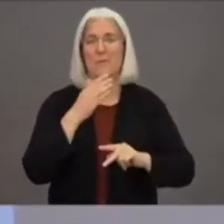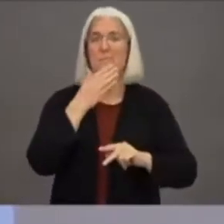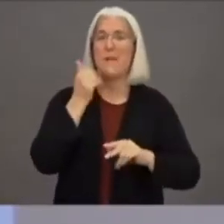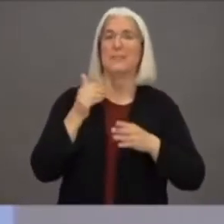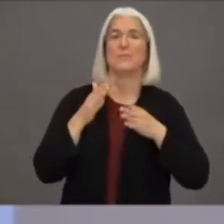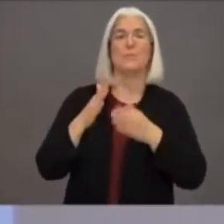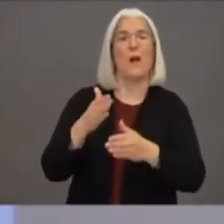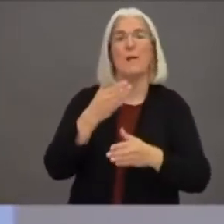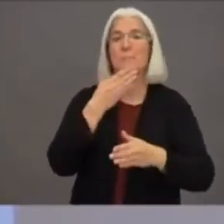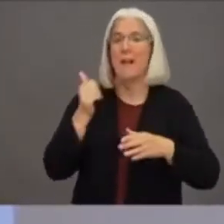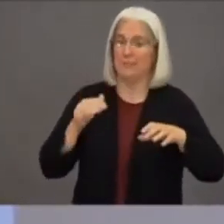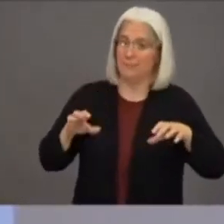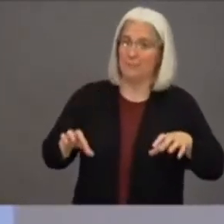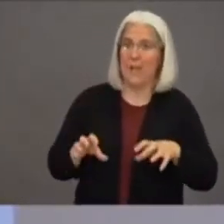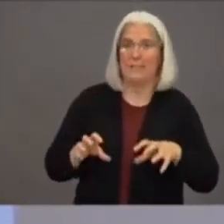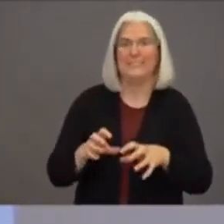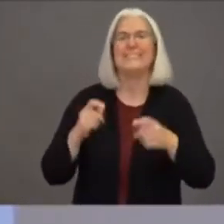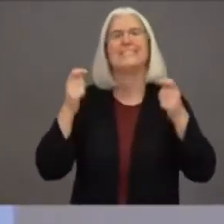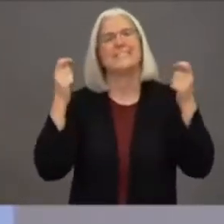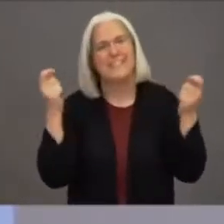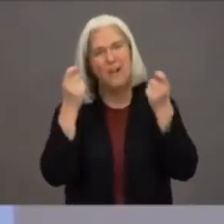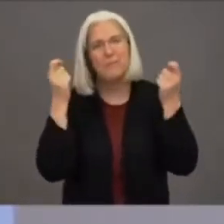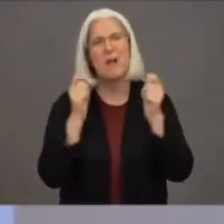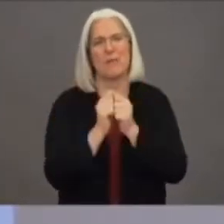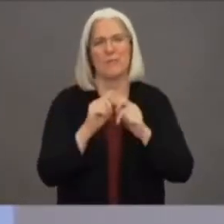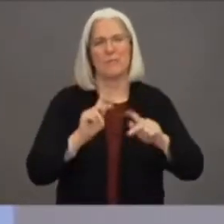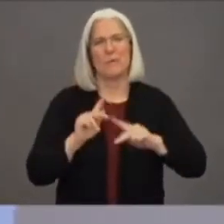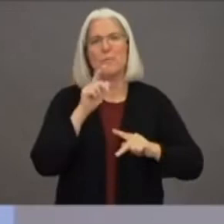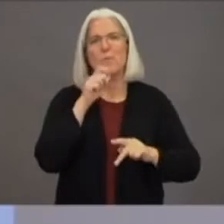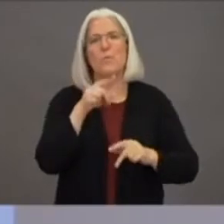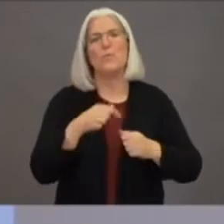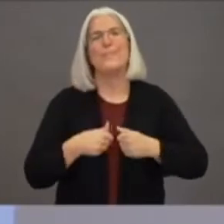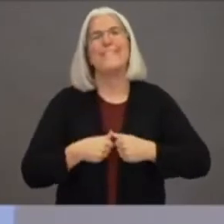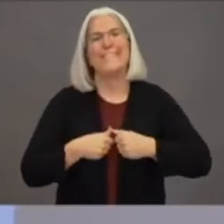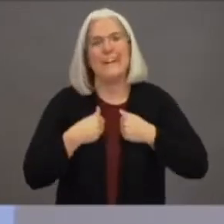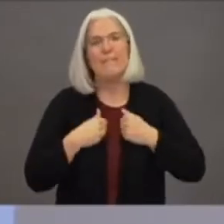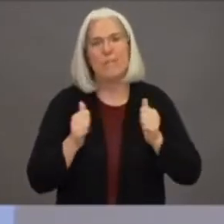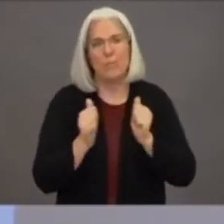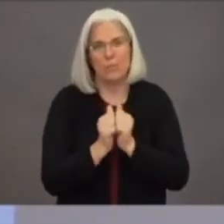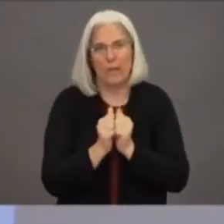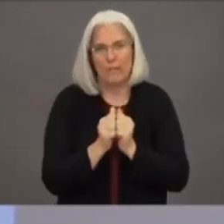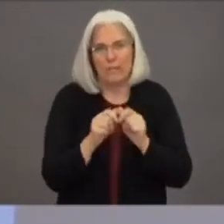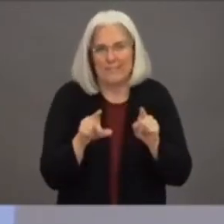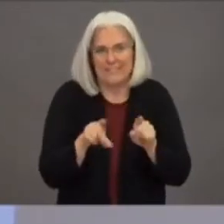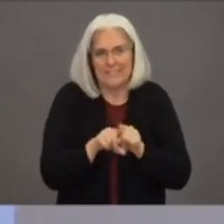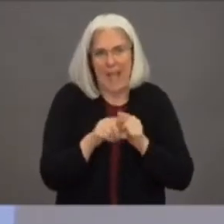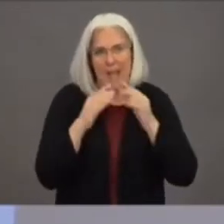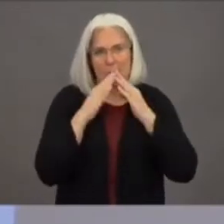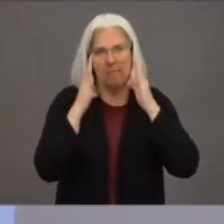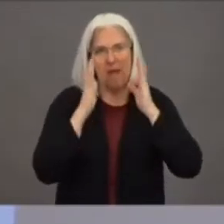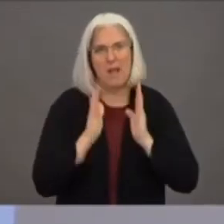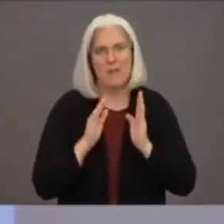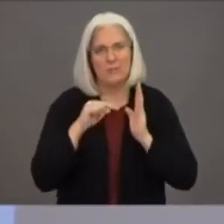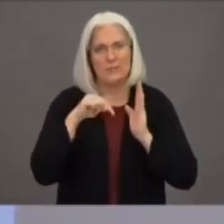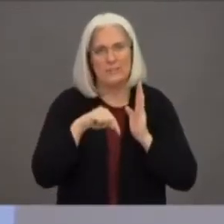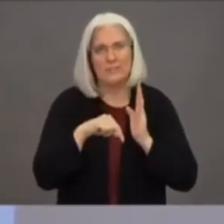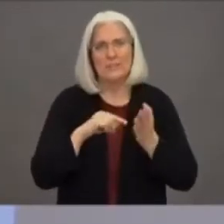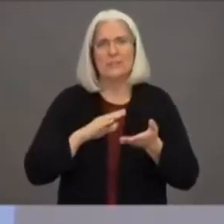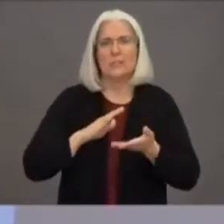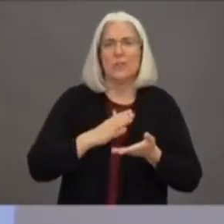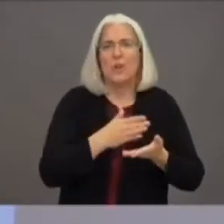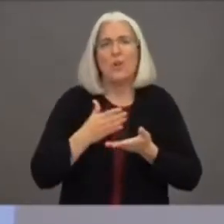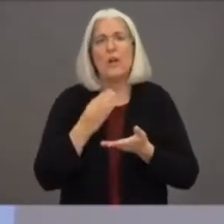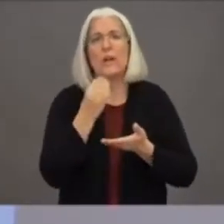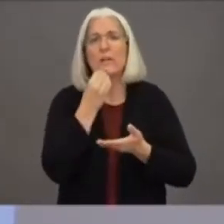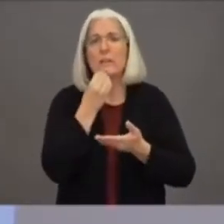virtual dinners with larger family members who do not live in the same household. Now, if they want to do a